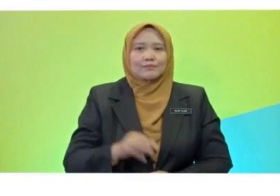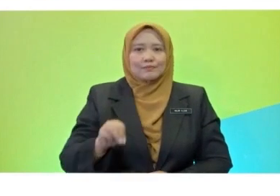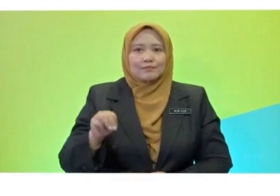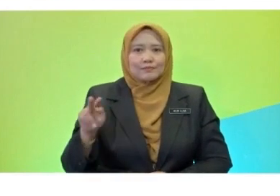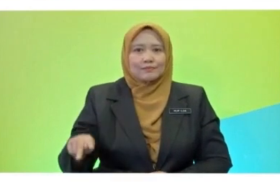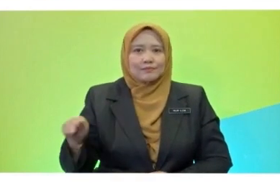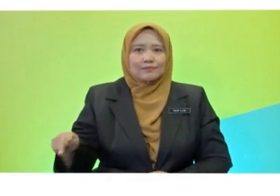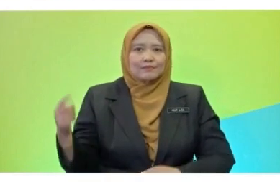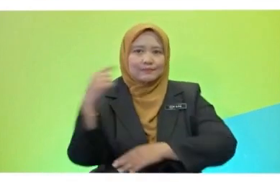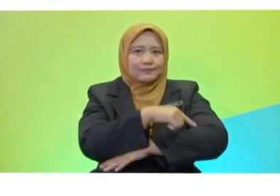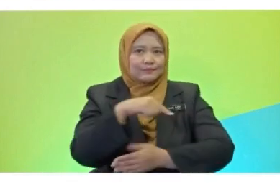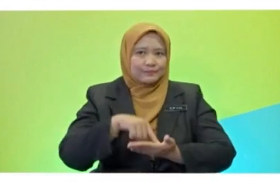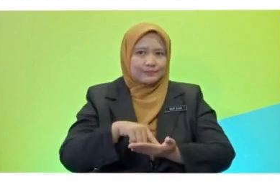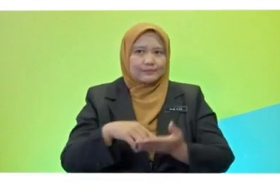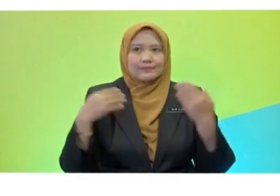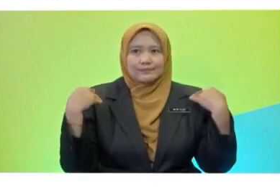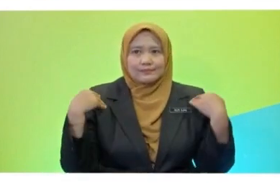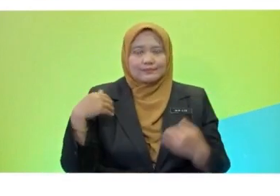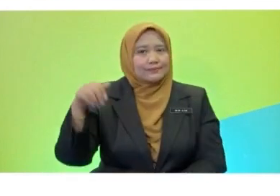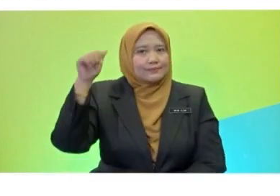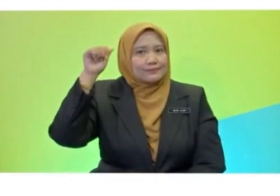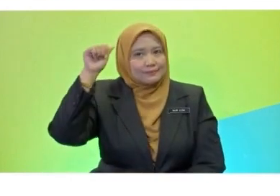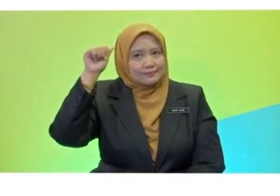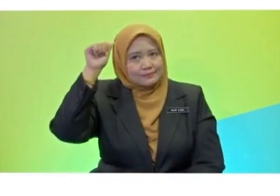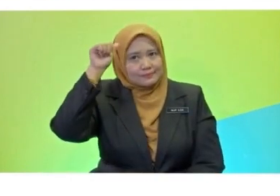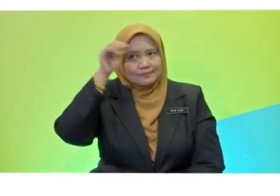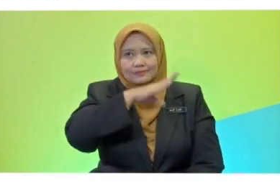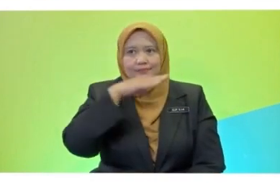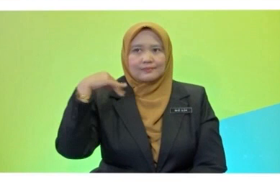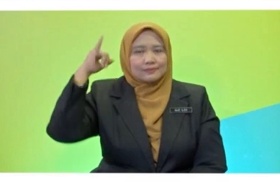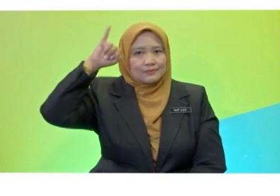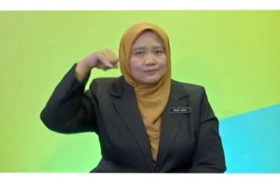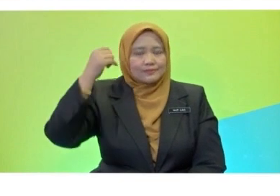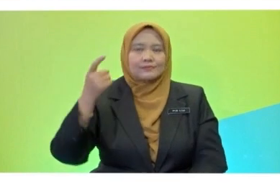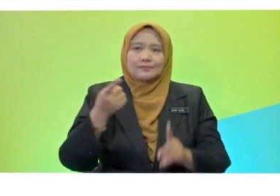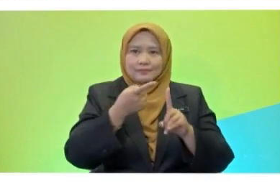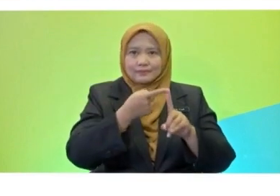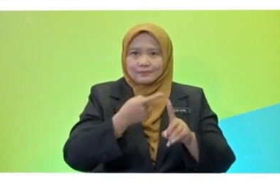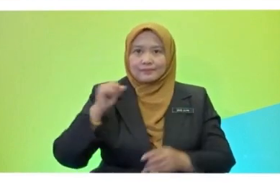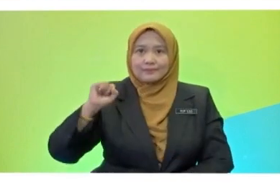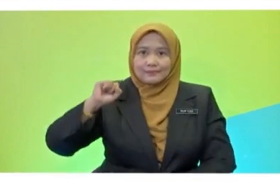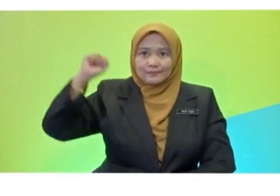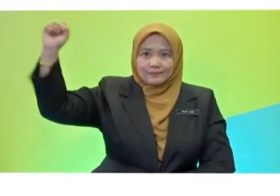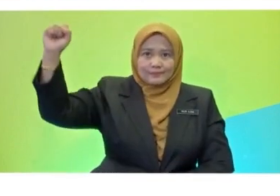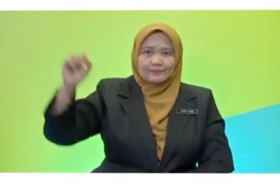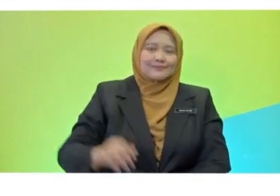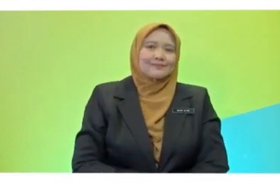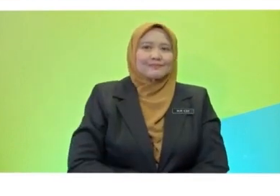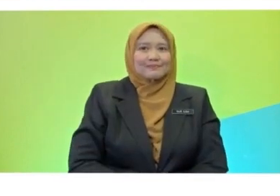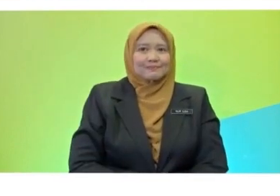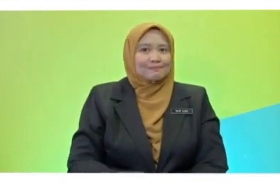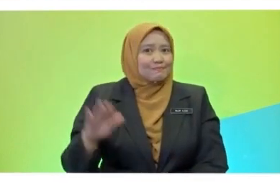have the very handsome Aaron and Joelle from SJKC St. James, Kota Kinabalu, Sabah. Hi.